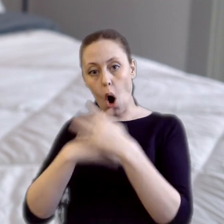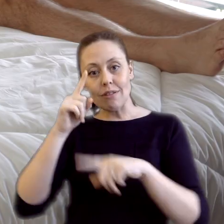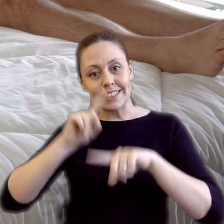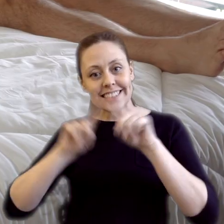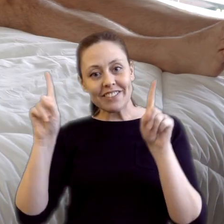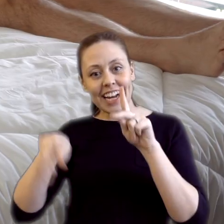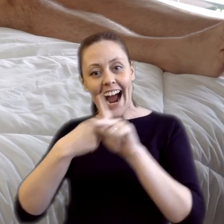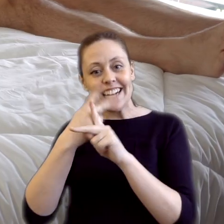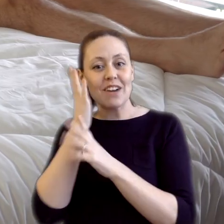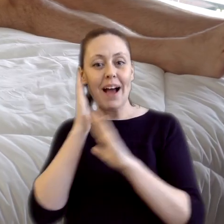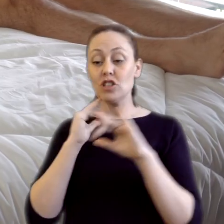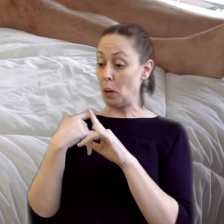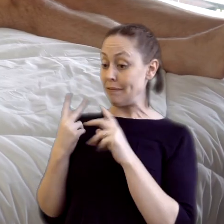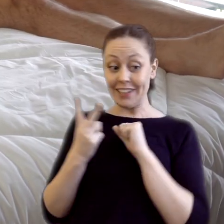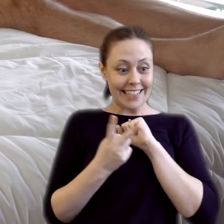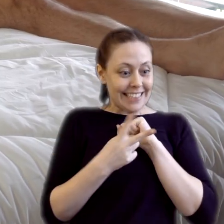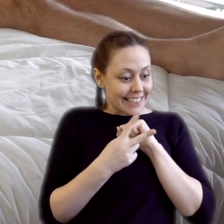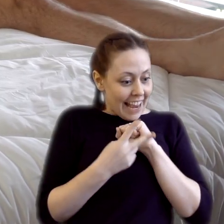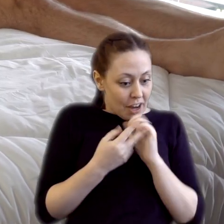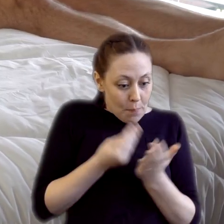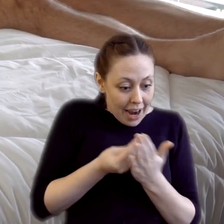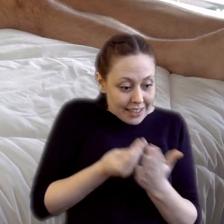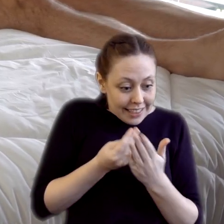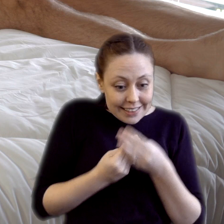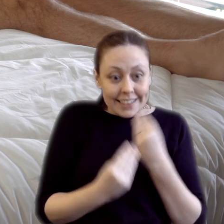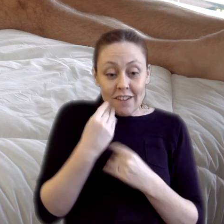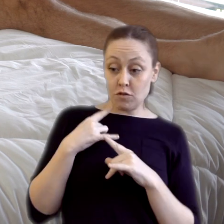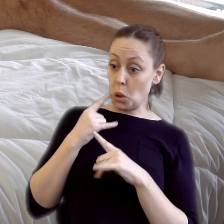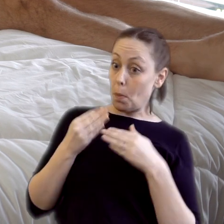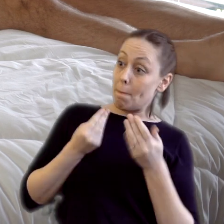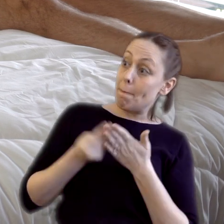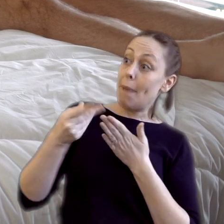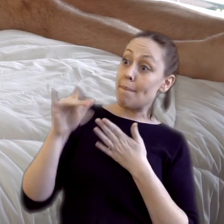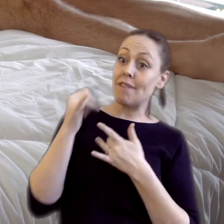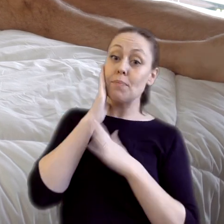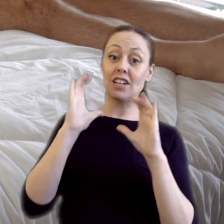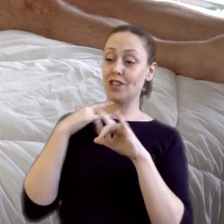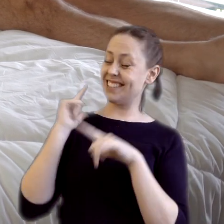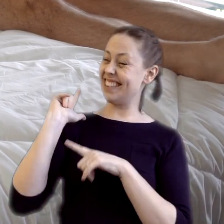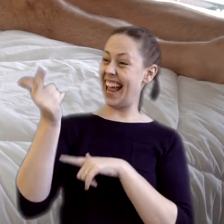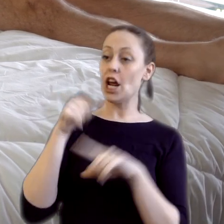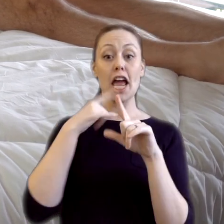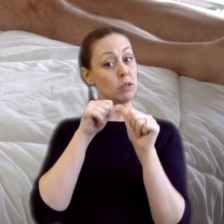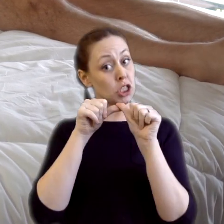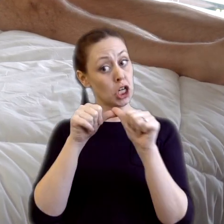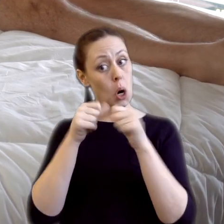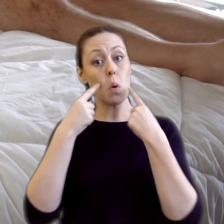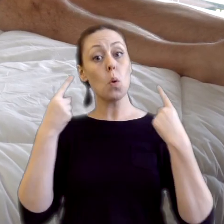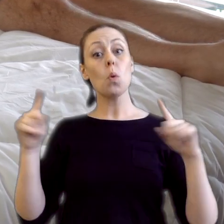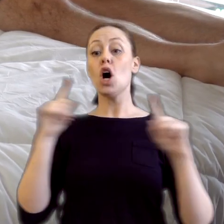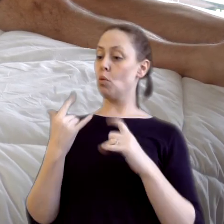types. So even if you're saving your pennies for a puffy mattress sometime down the line, it will still be compatible